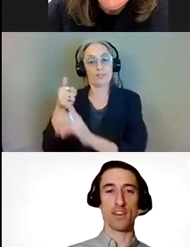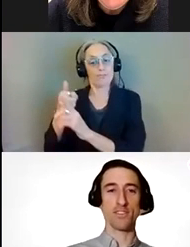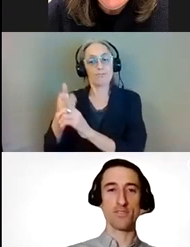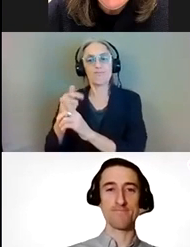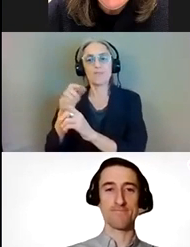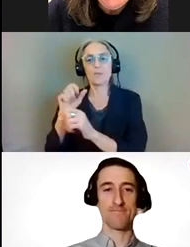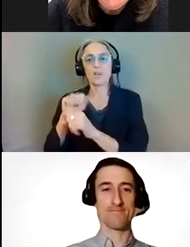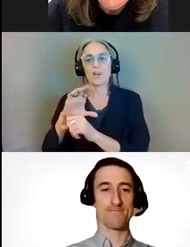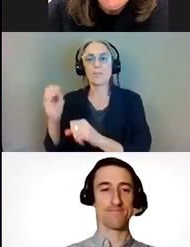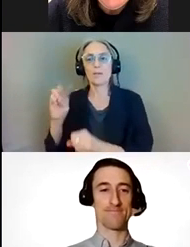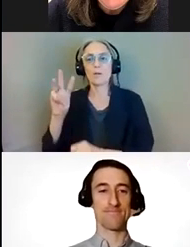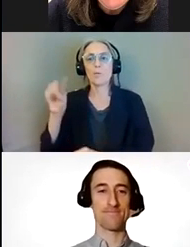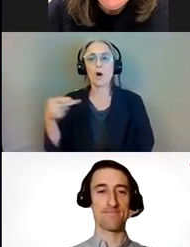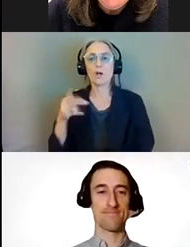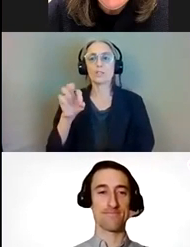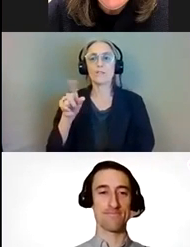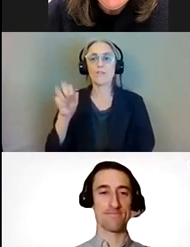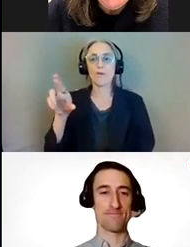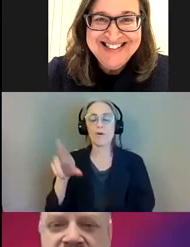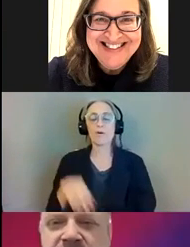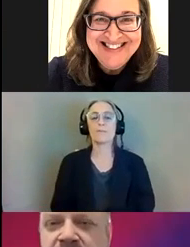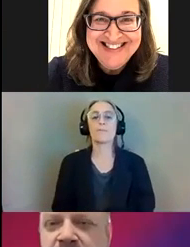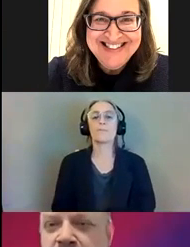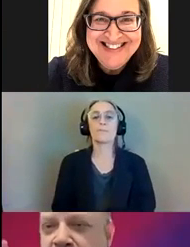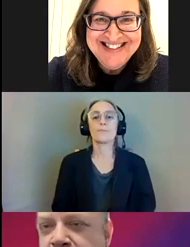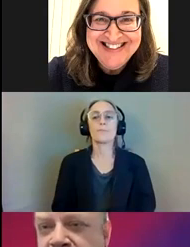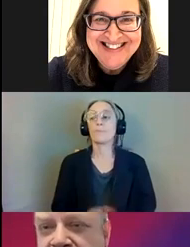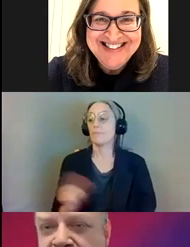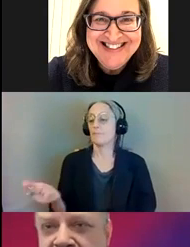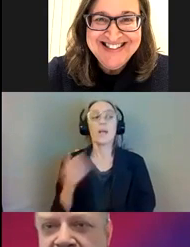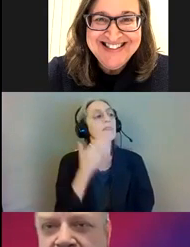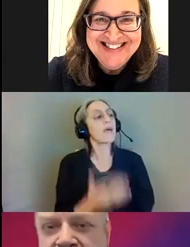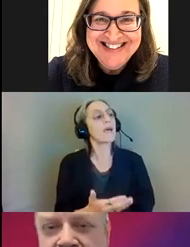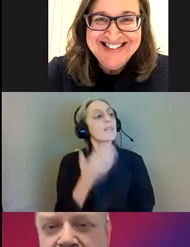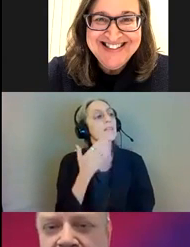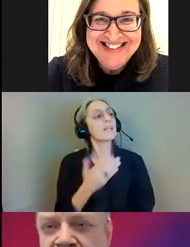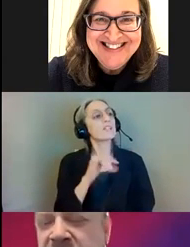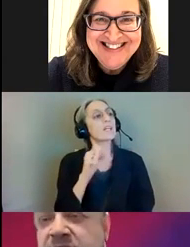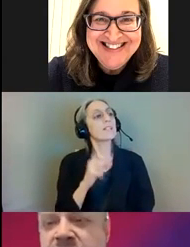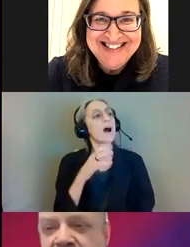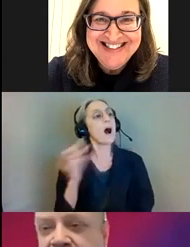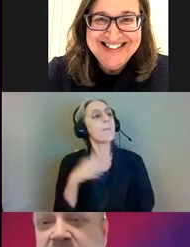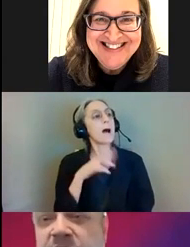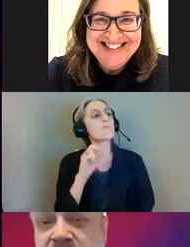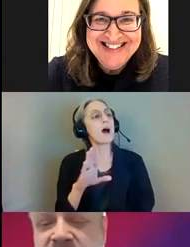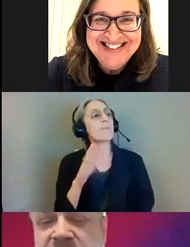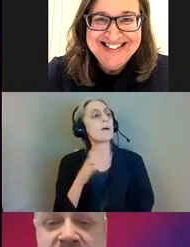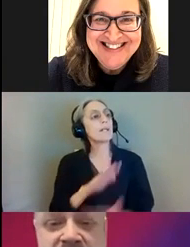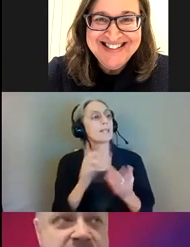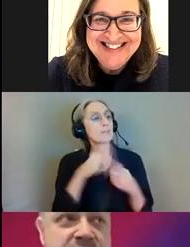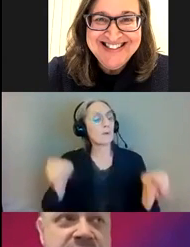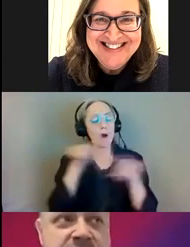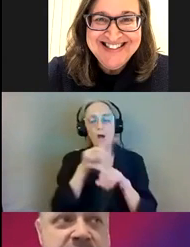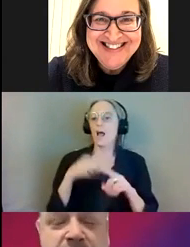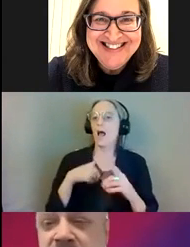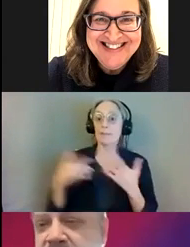Rob, I'll hand it to you. Thanks, Jesse. I'm Rob. Nice to meet you all. I'm excited to be part of the team